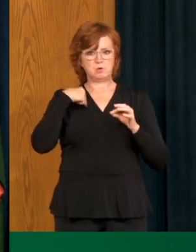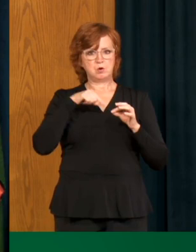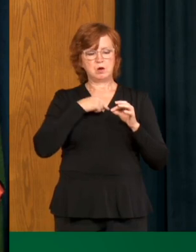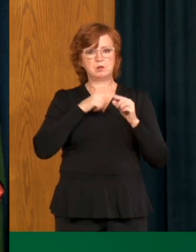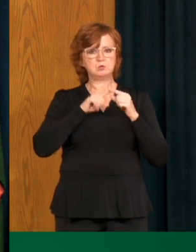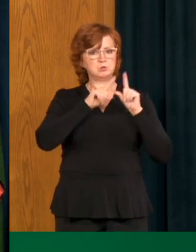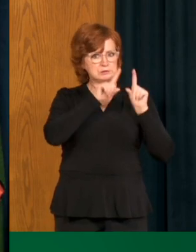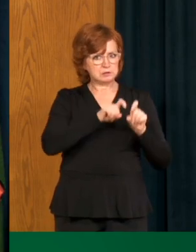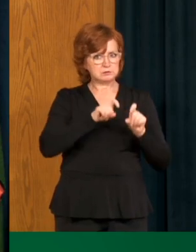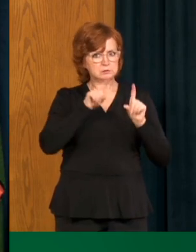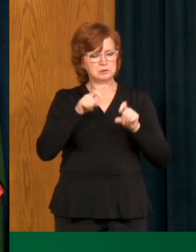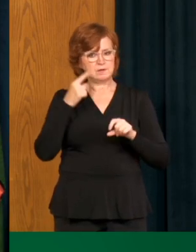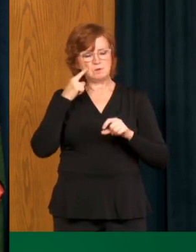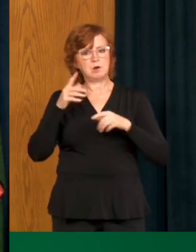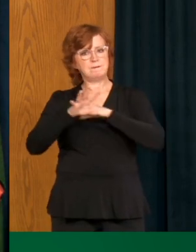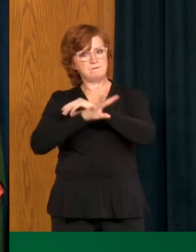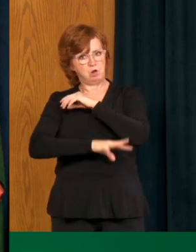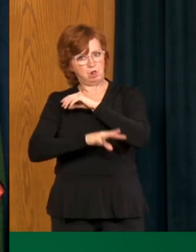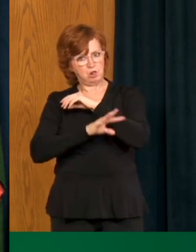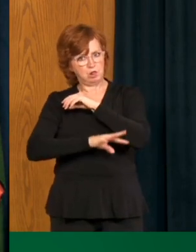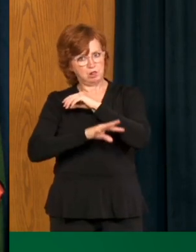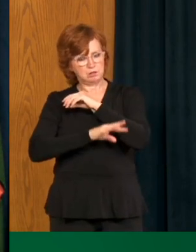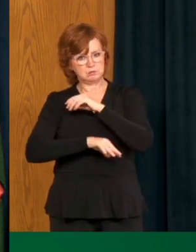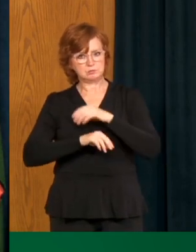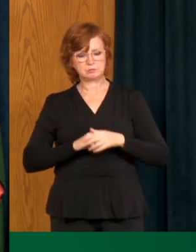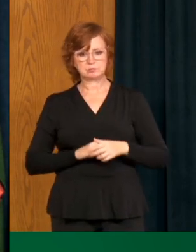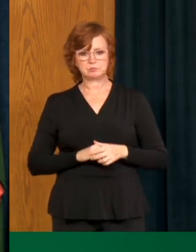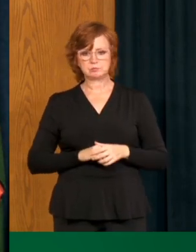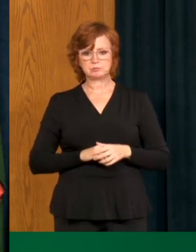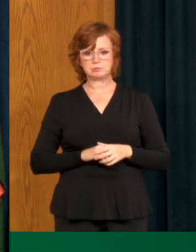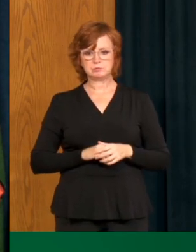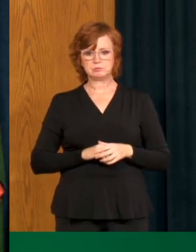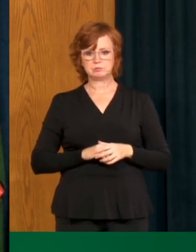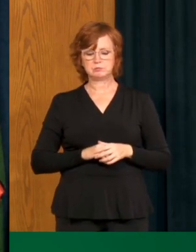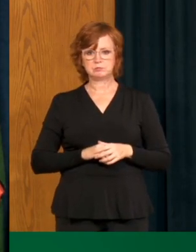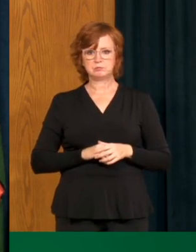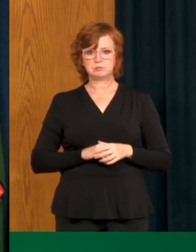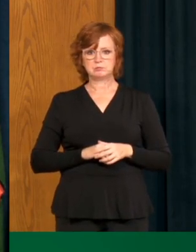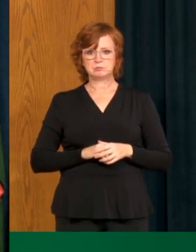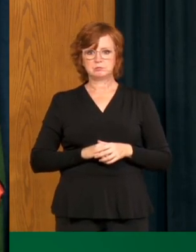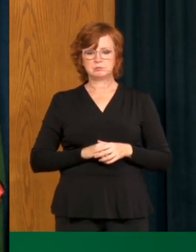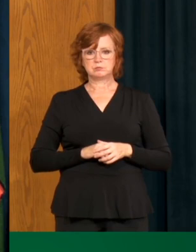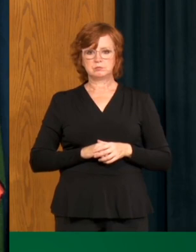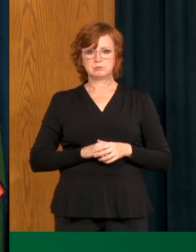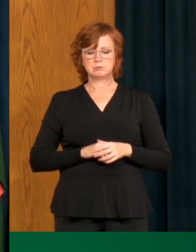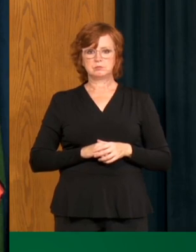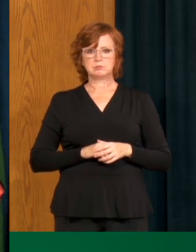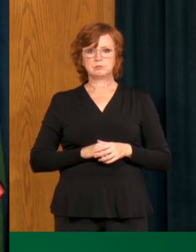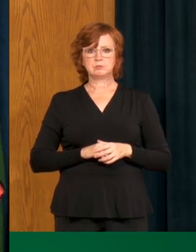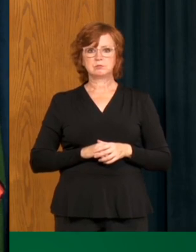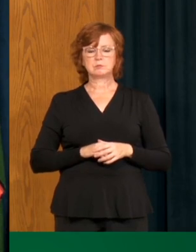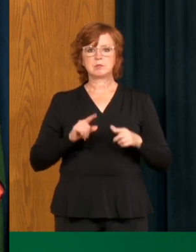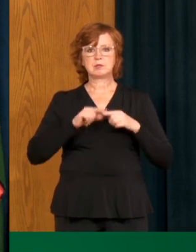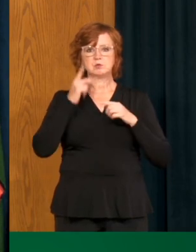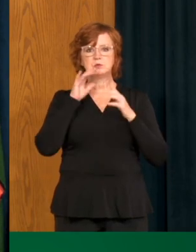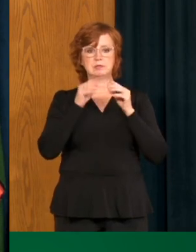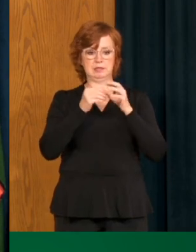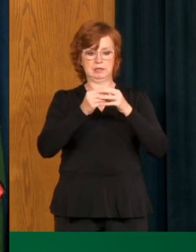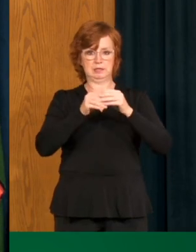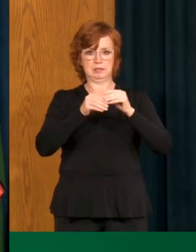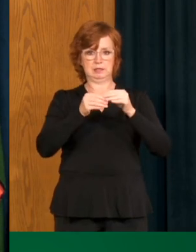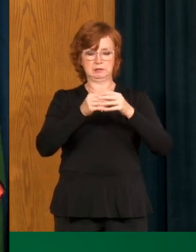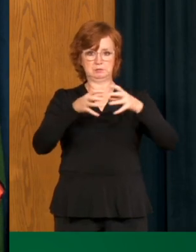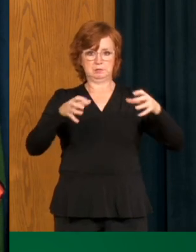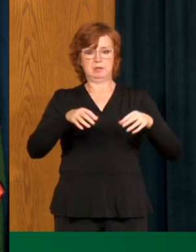in to this fall. And so we'll be, you know, looking at how we can expand our testing capacity here in the province, but also participating in the